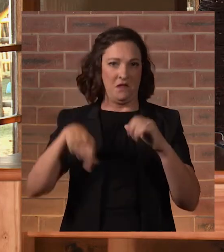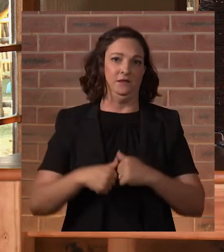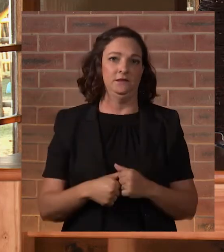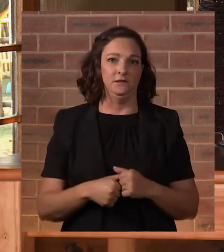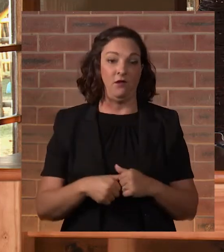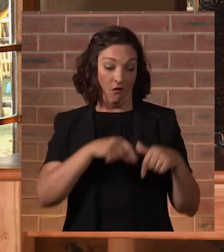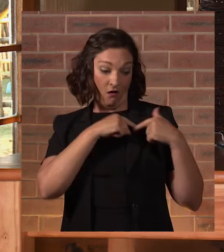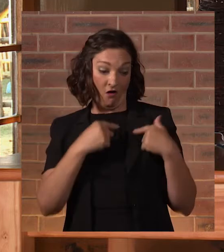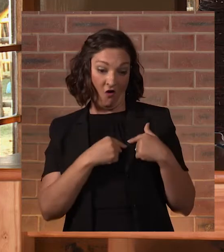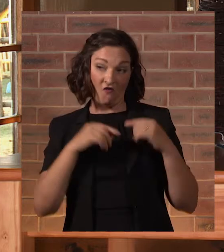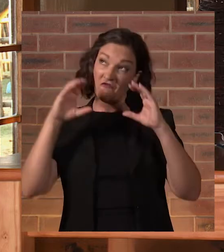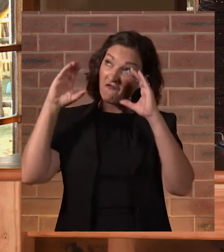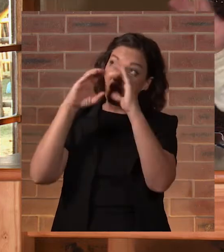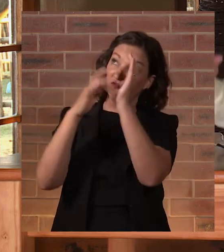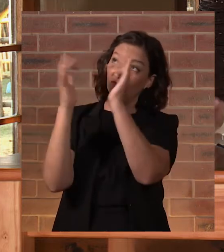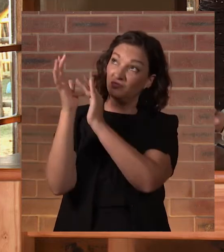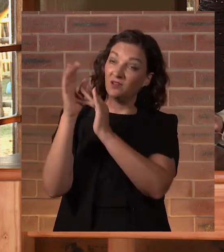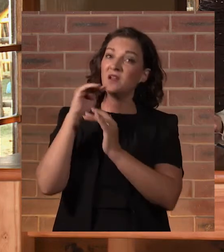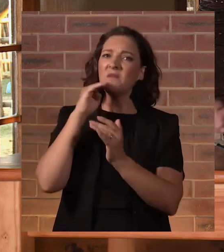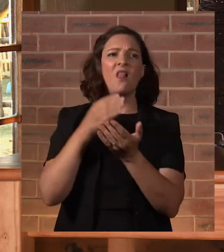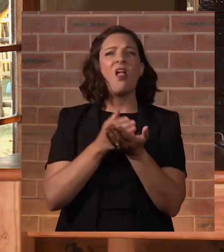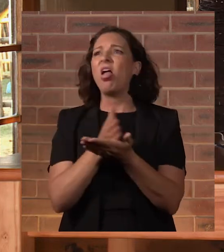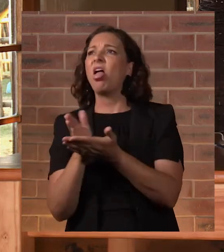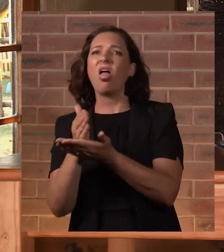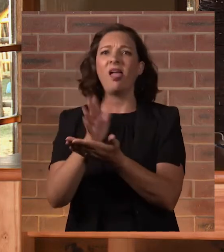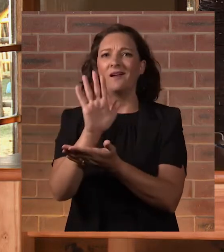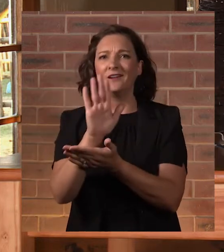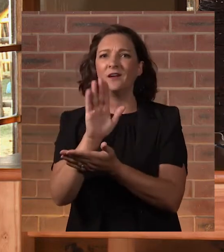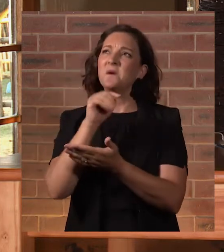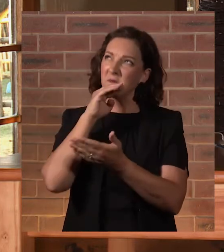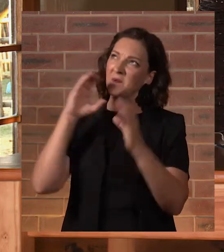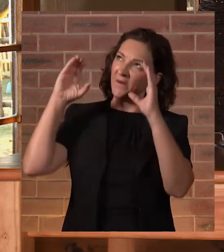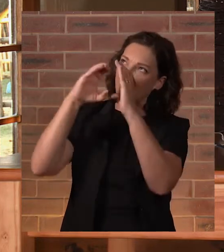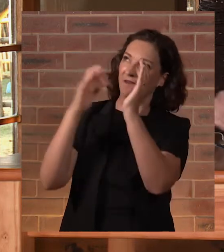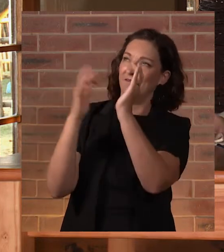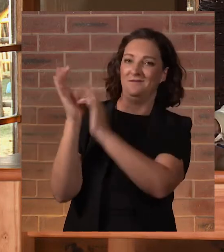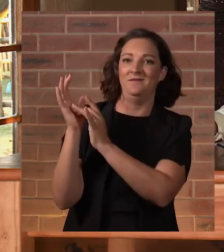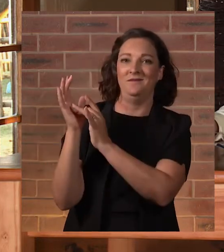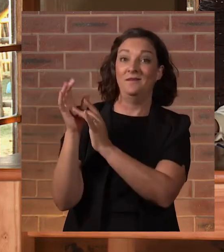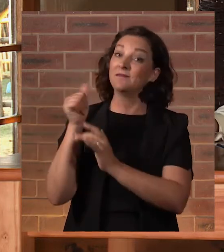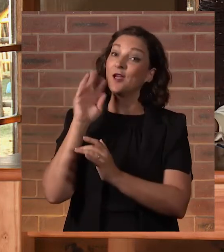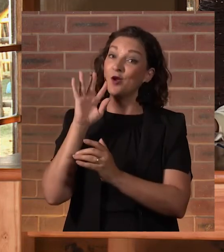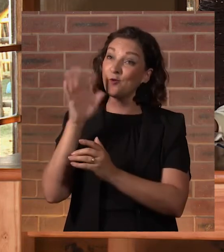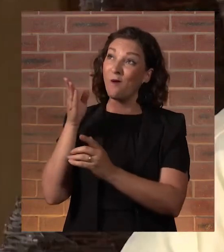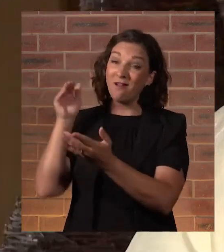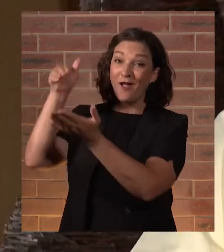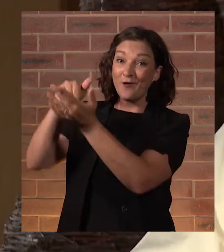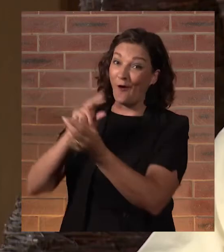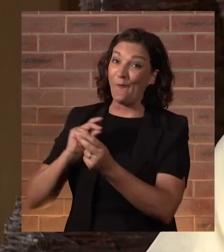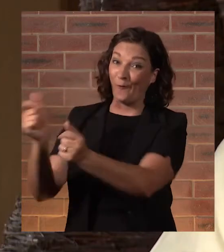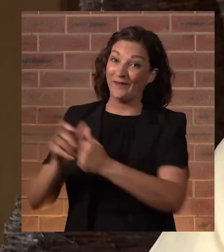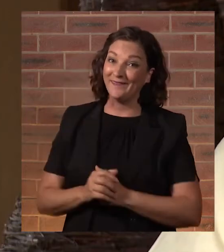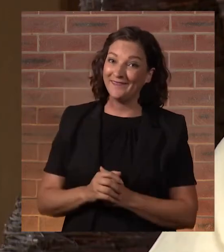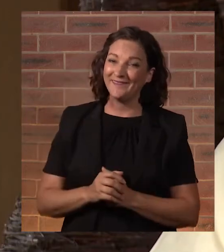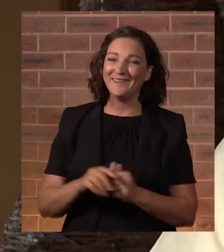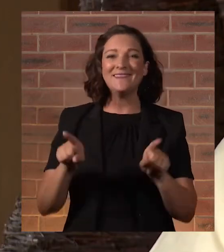Have a single heart for Jesus. No wavering. Go to the point and you'll get there very quickly. You